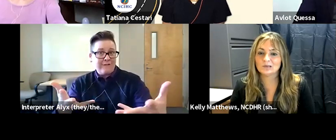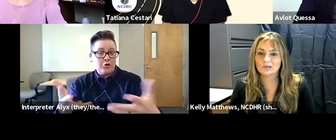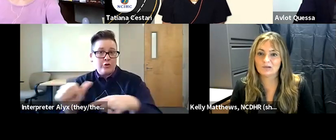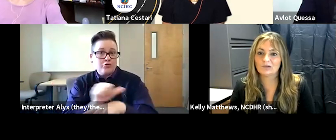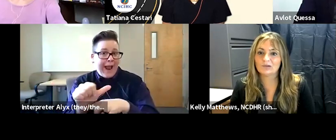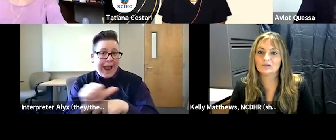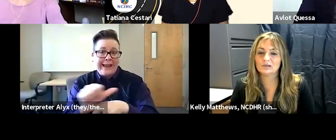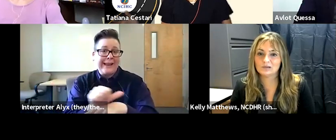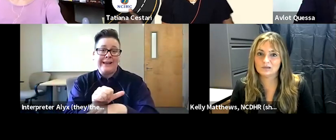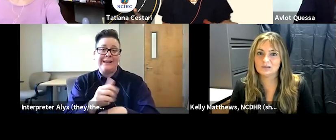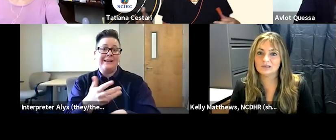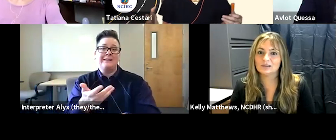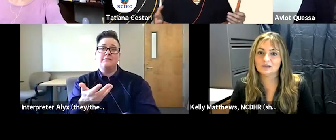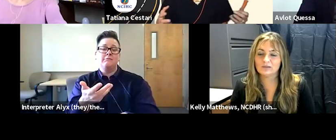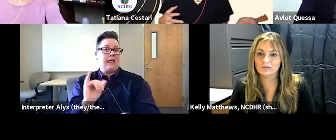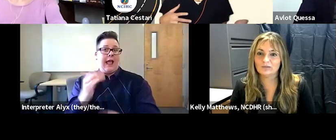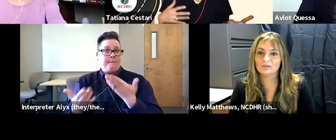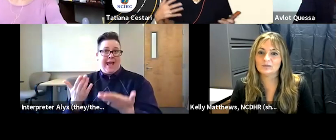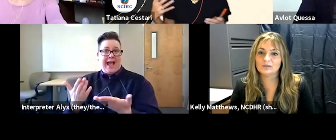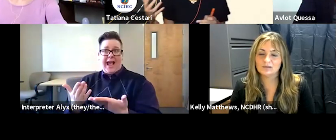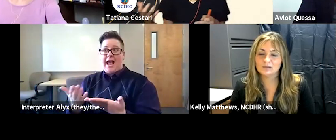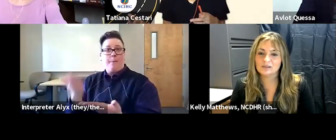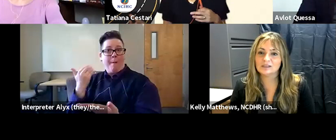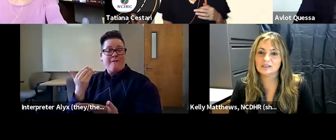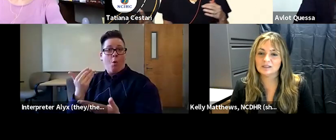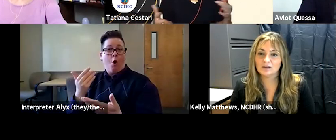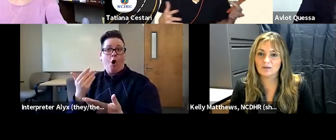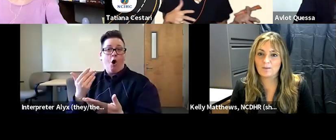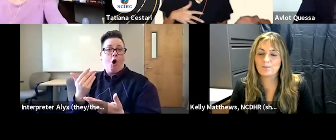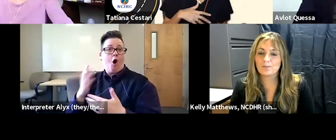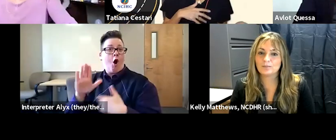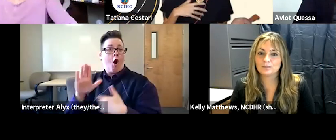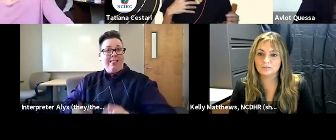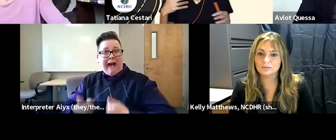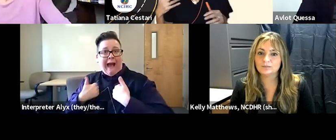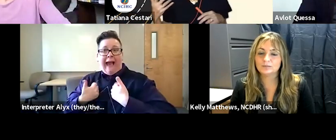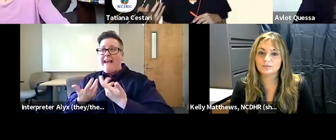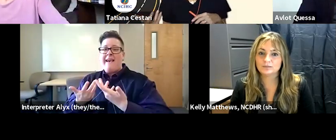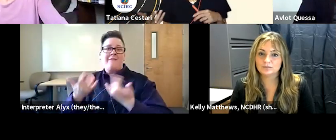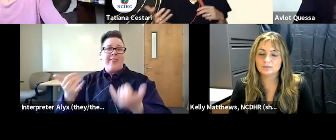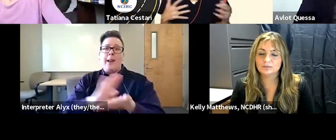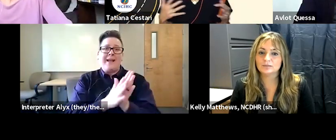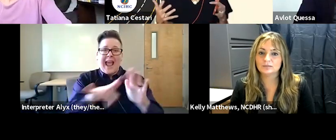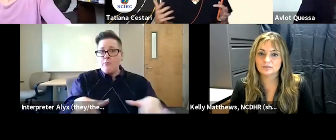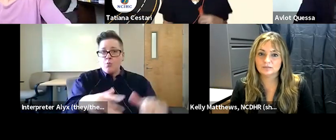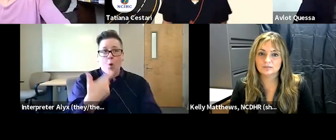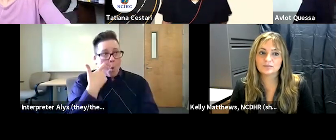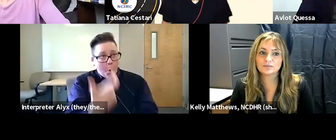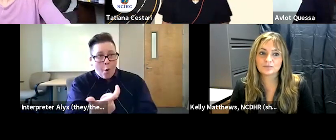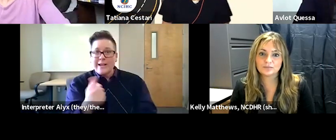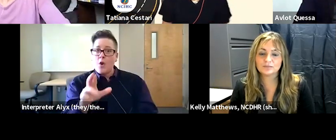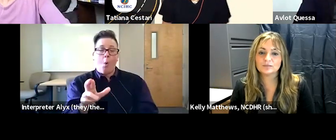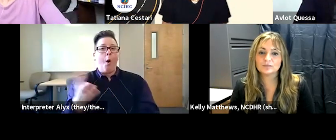um you know going from maybe synchronous to asynchronous or in in person versus remote and all that